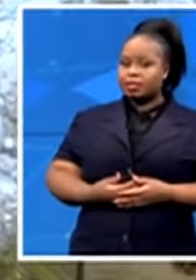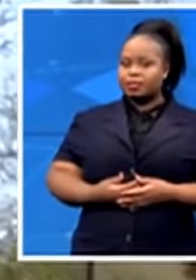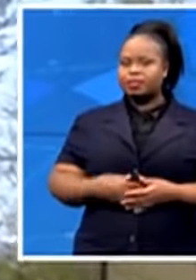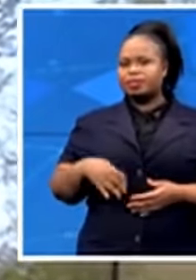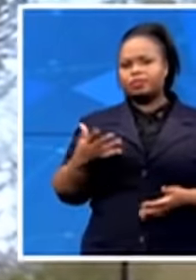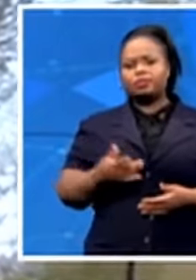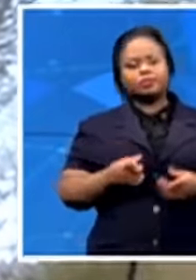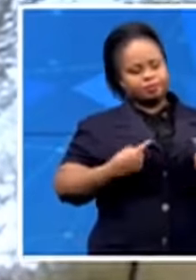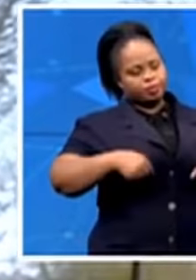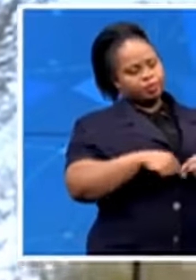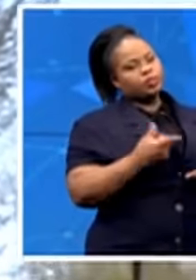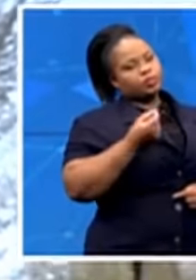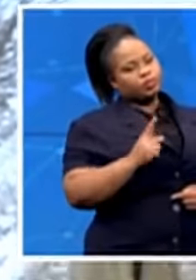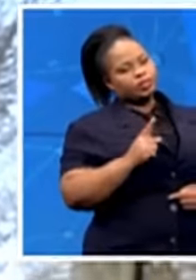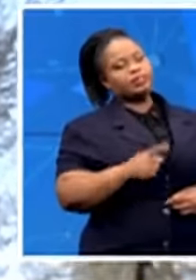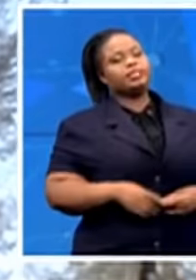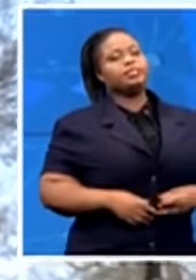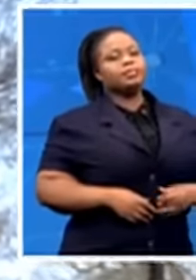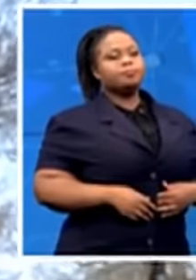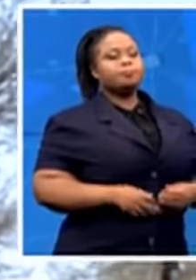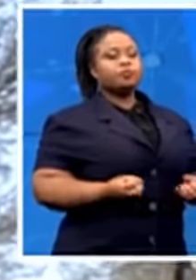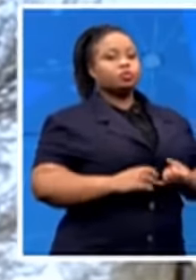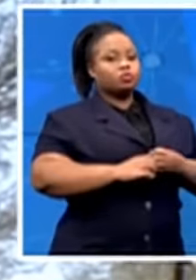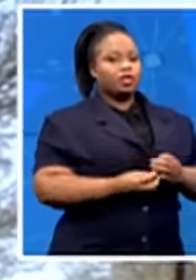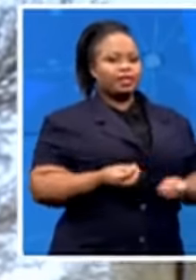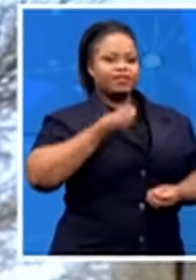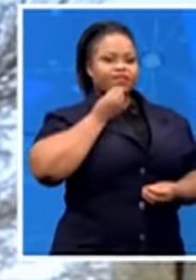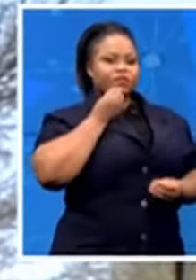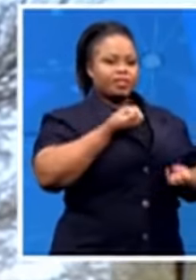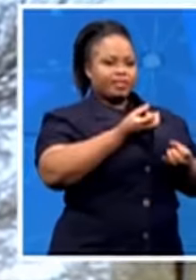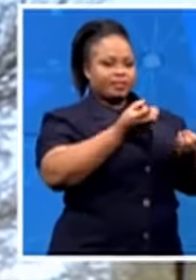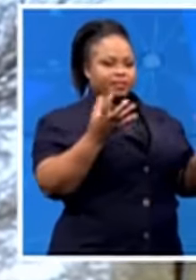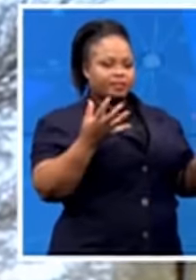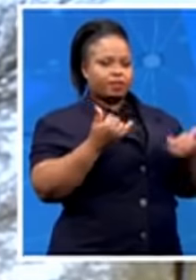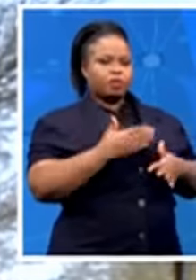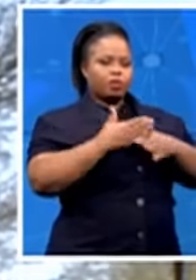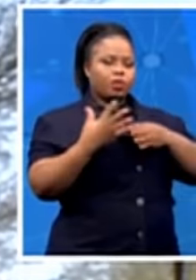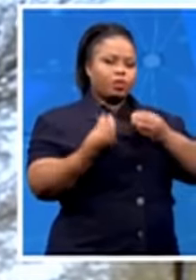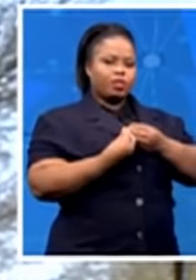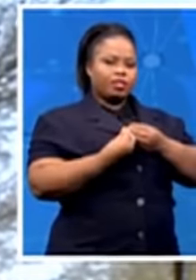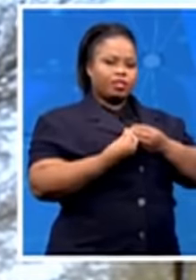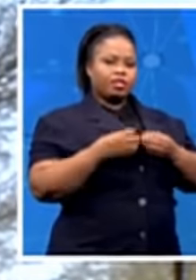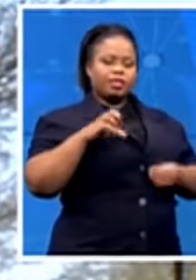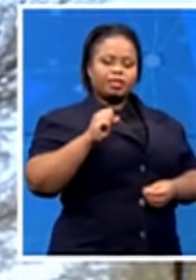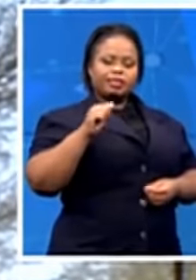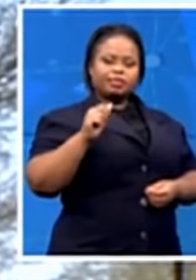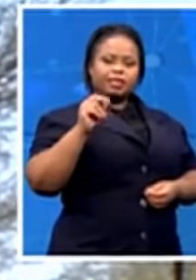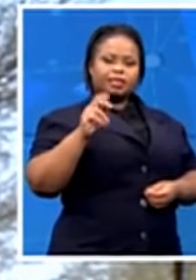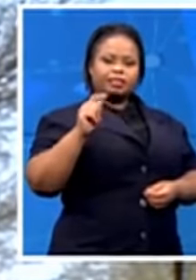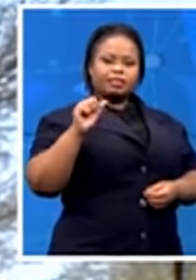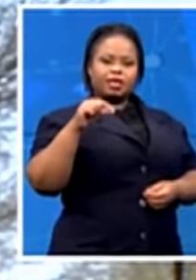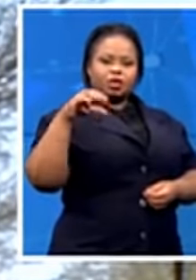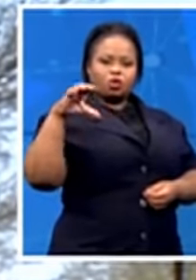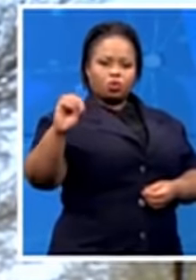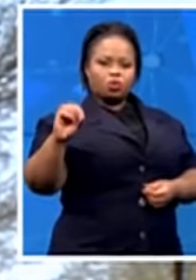distribute the food hampers is we work together with Syntaco and with the municipality. And everybody who